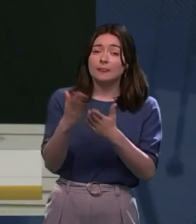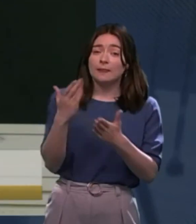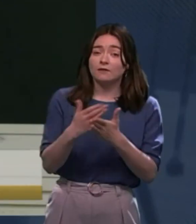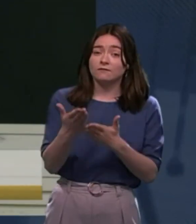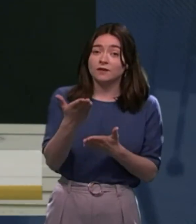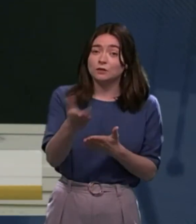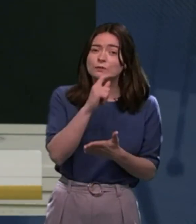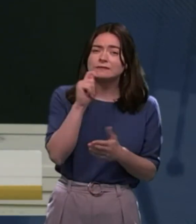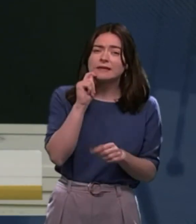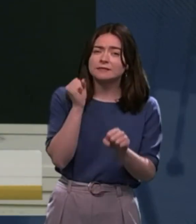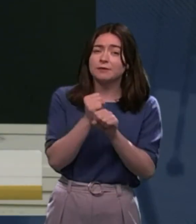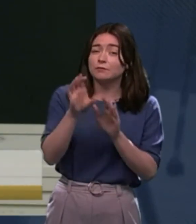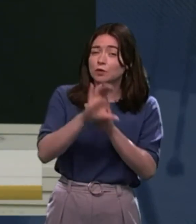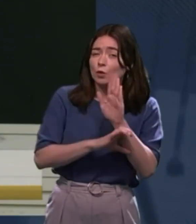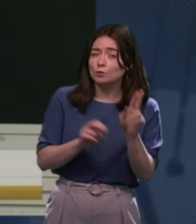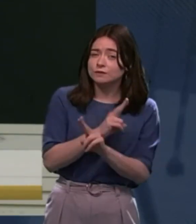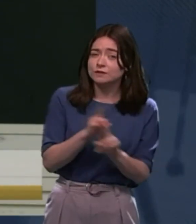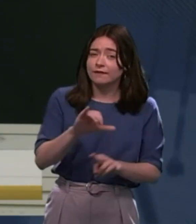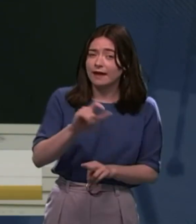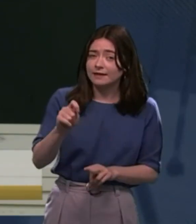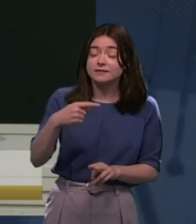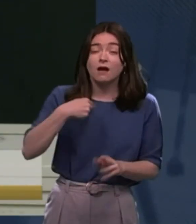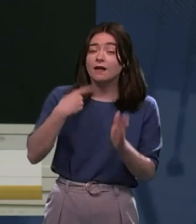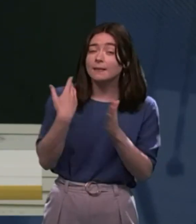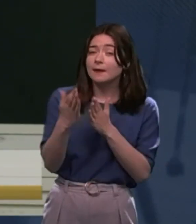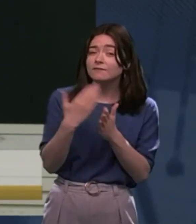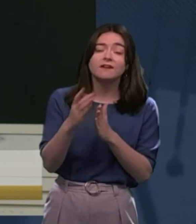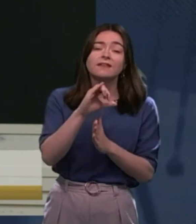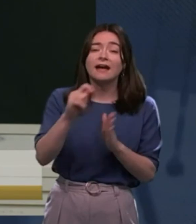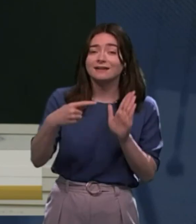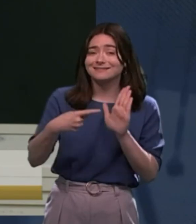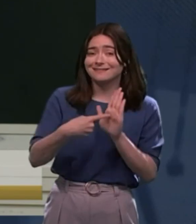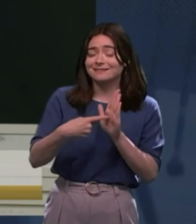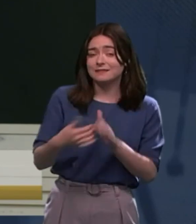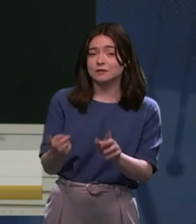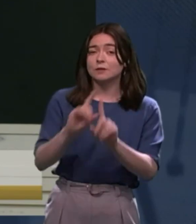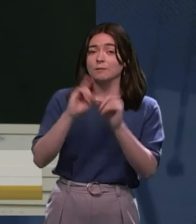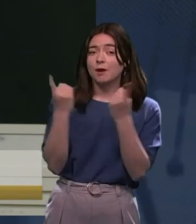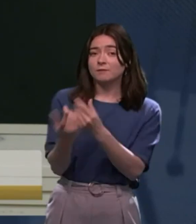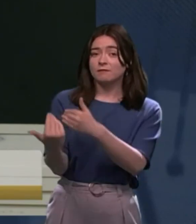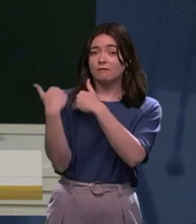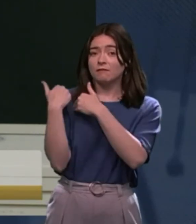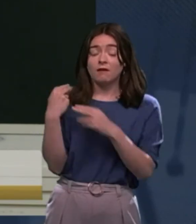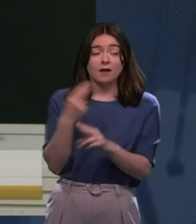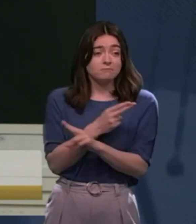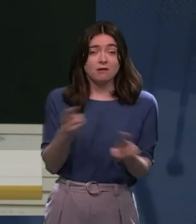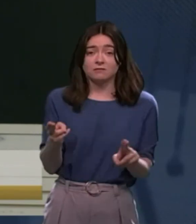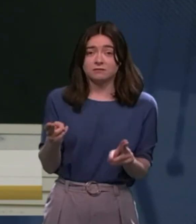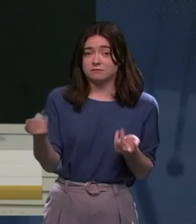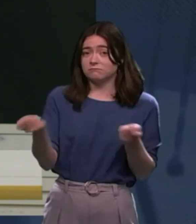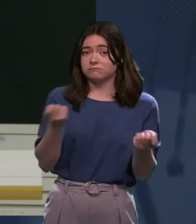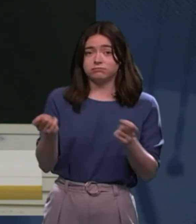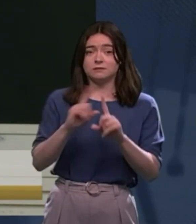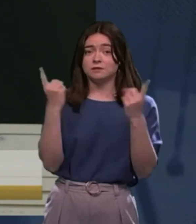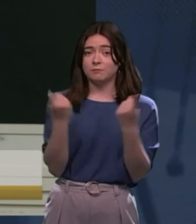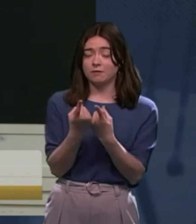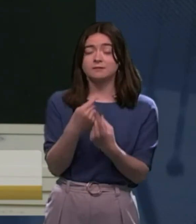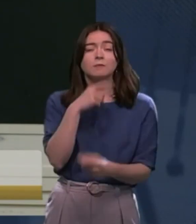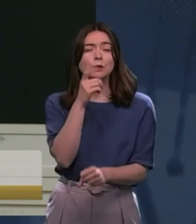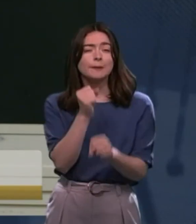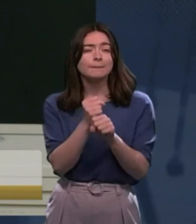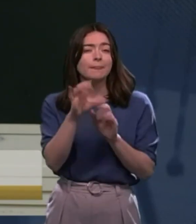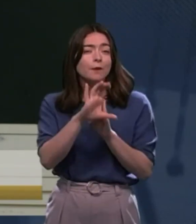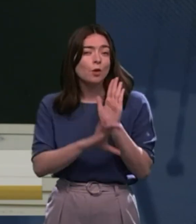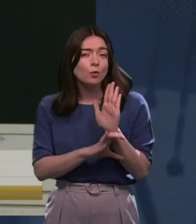said about the codes, not the Act. I clarified to you earlier the Act was something for the department. I'm not standing over the department. I'm saying in relation to the